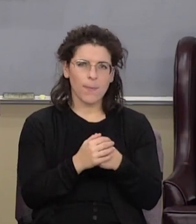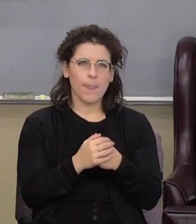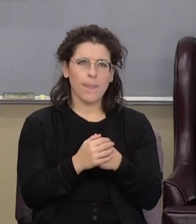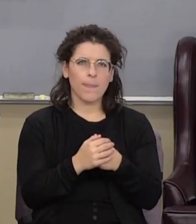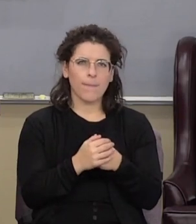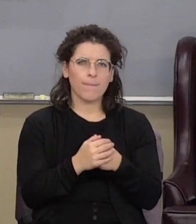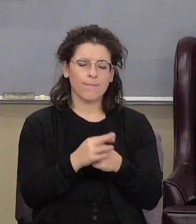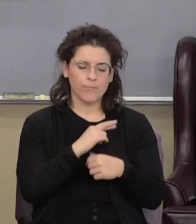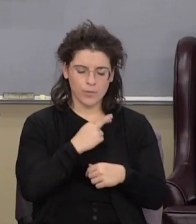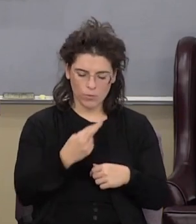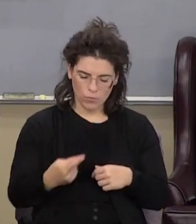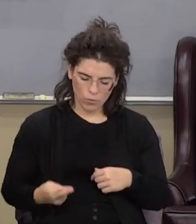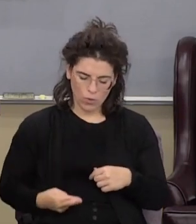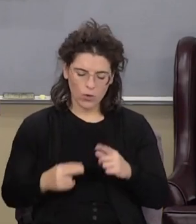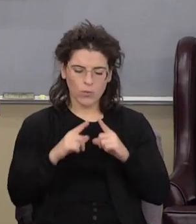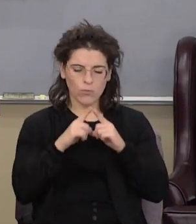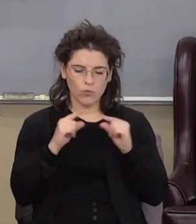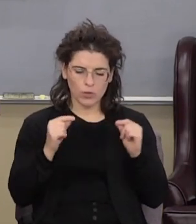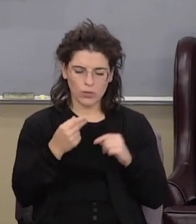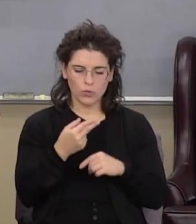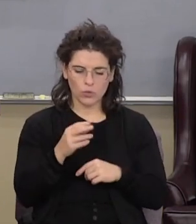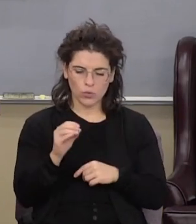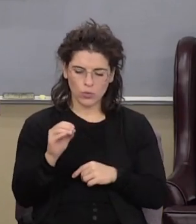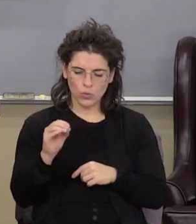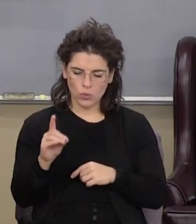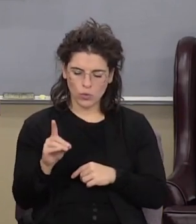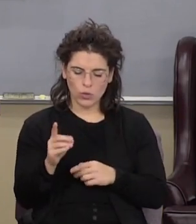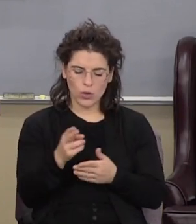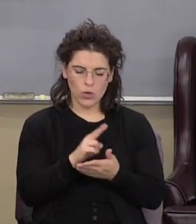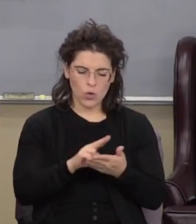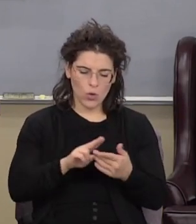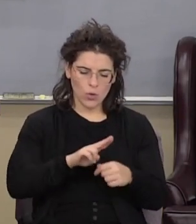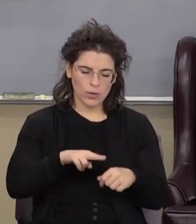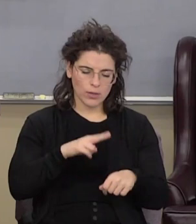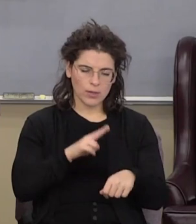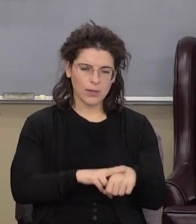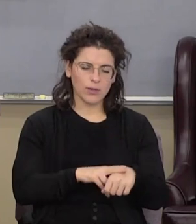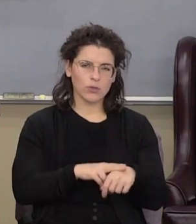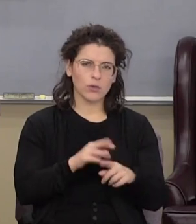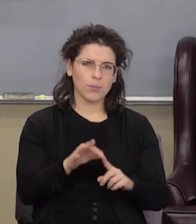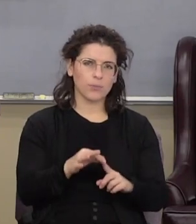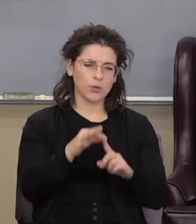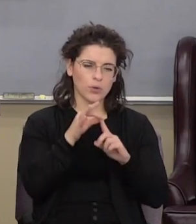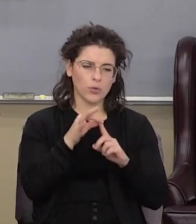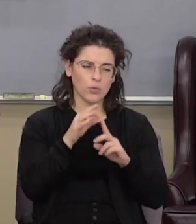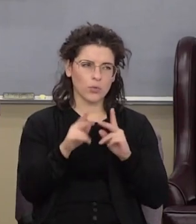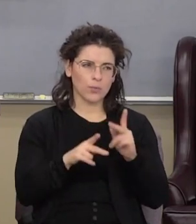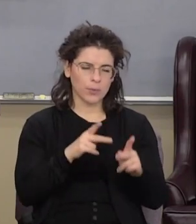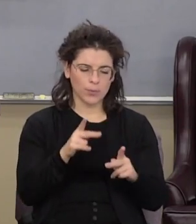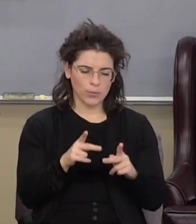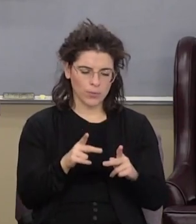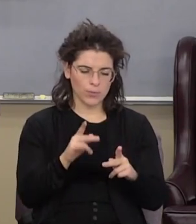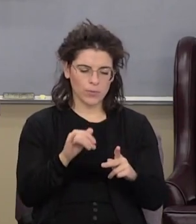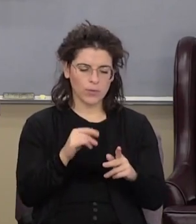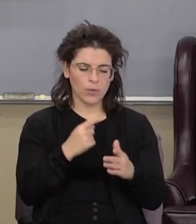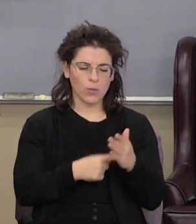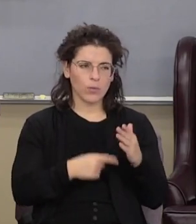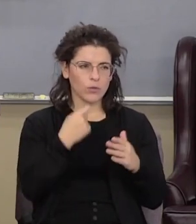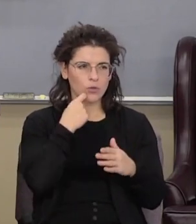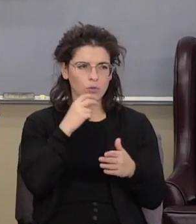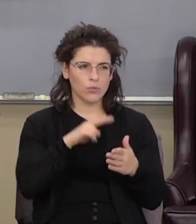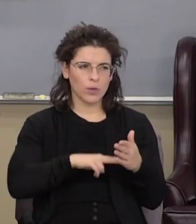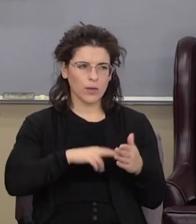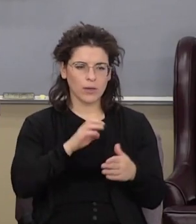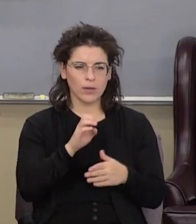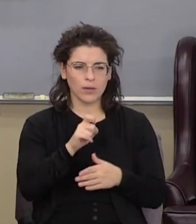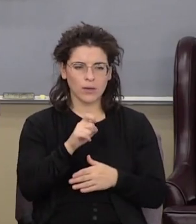a royal priesthood and holy nation a peculiar people isn't that what we just read about in Exodus